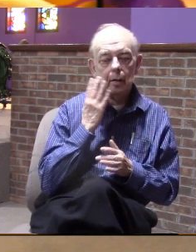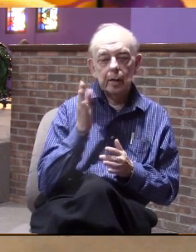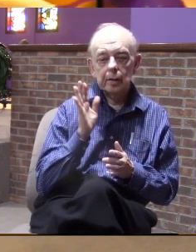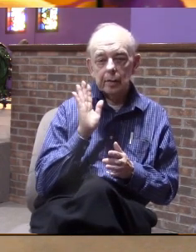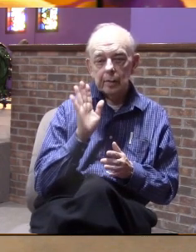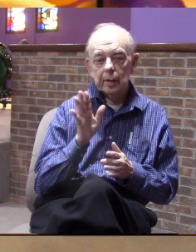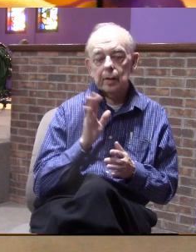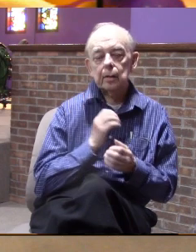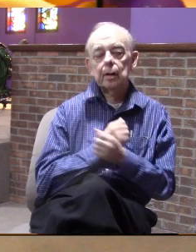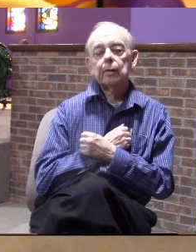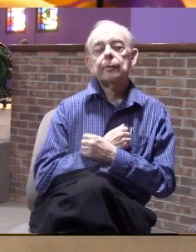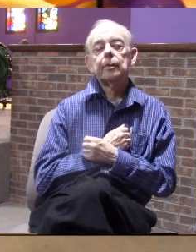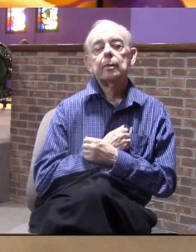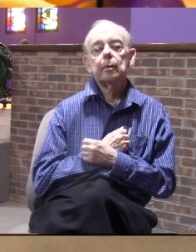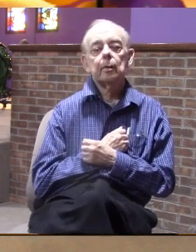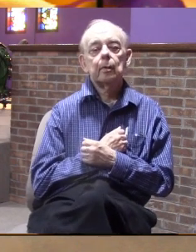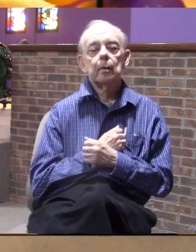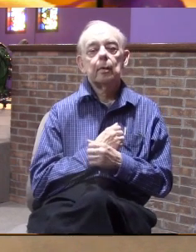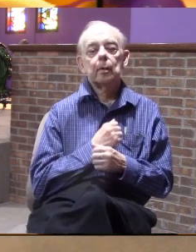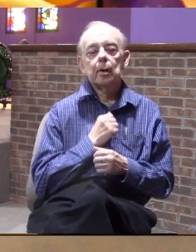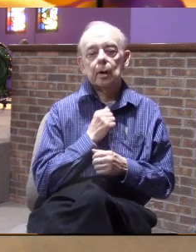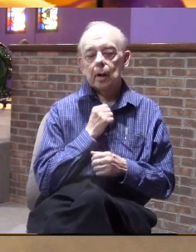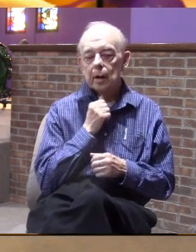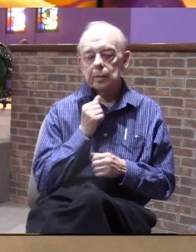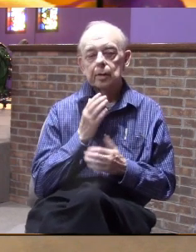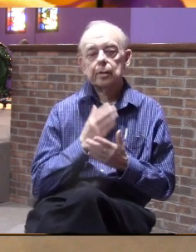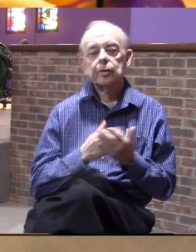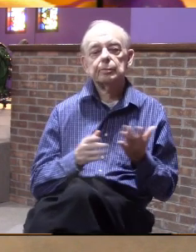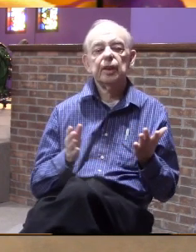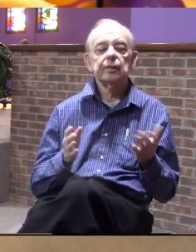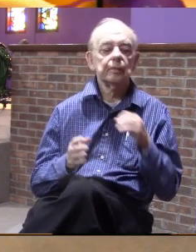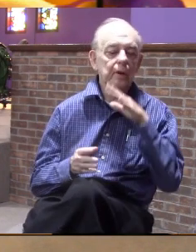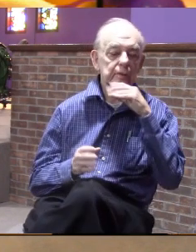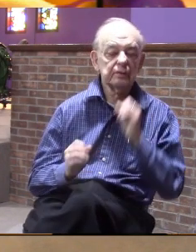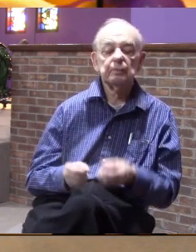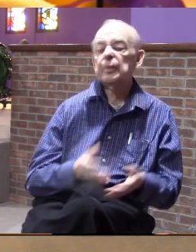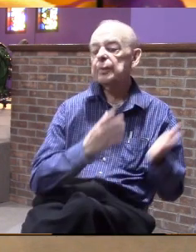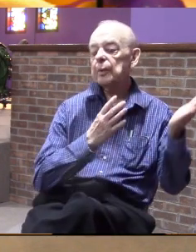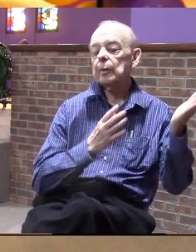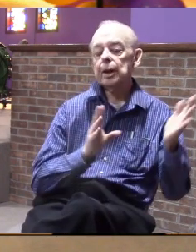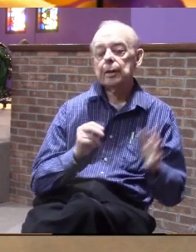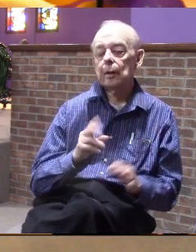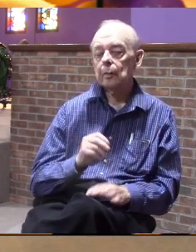they're loved that they're not just a piece of garbage to be thrown away